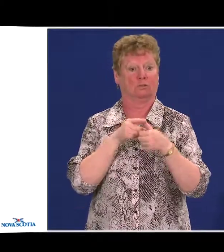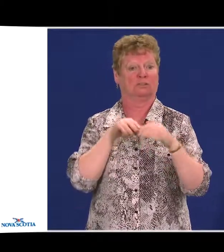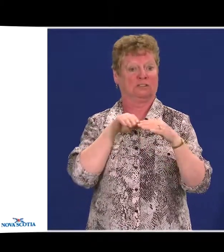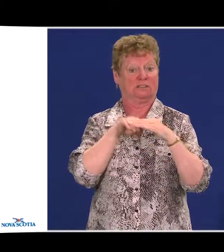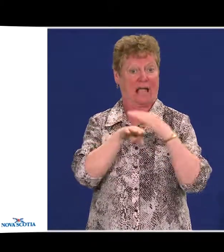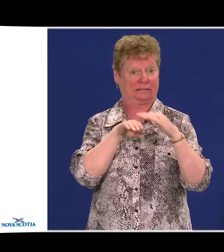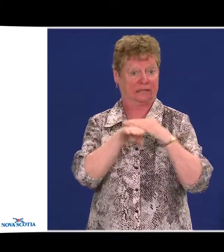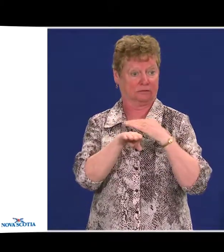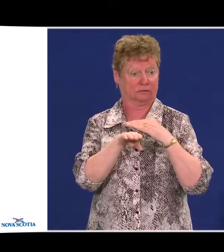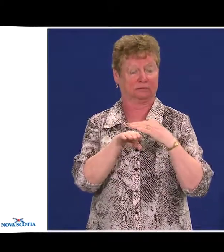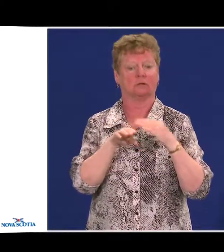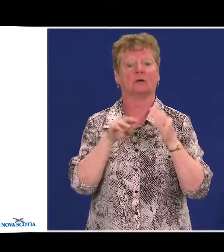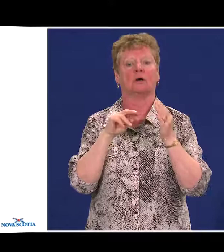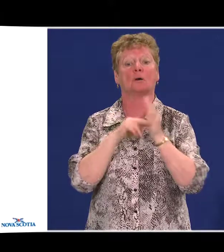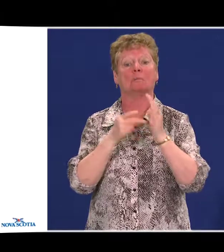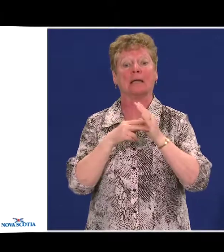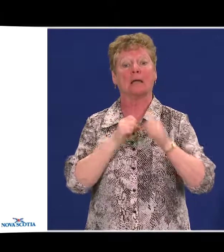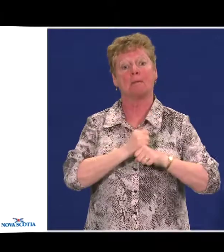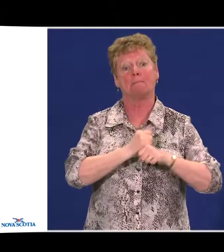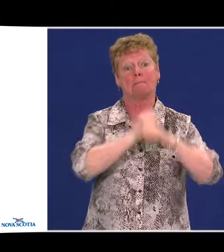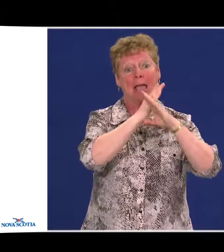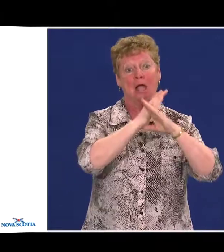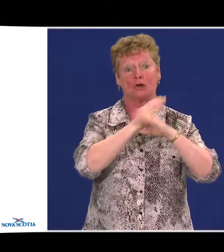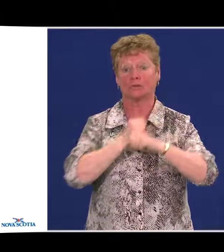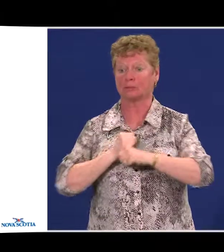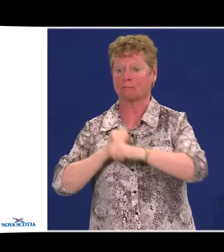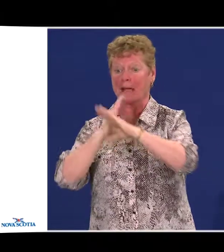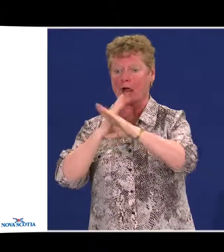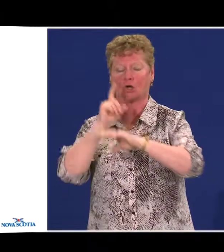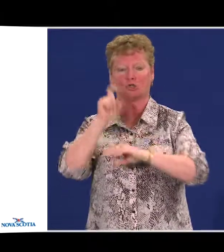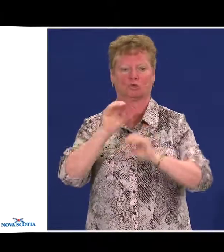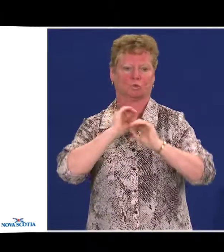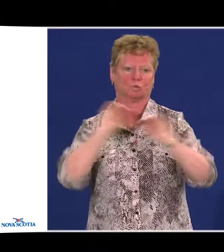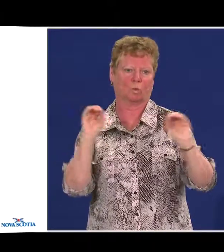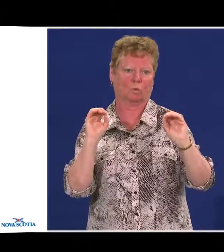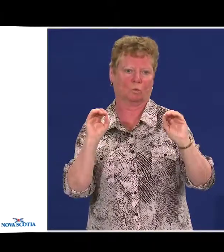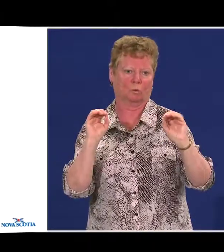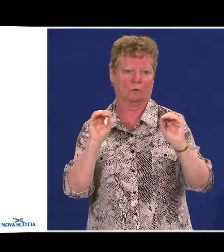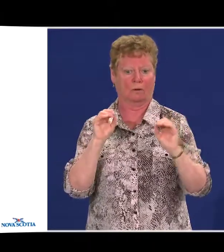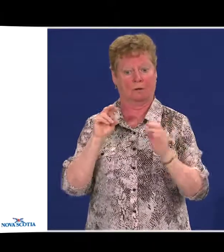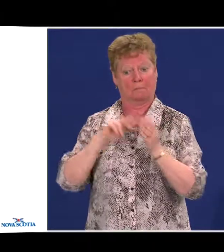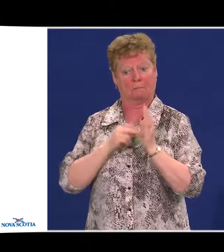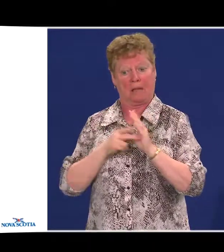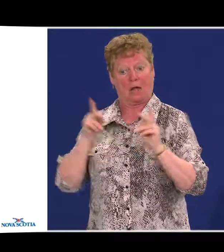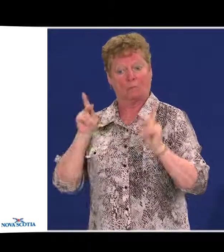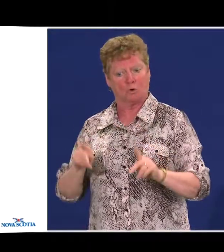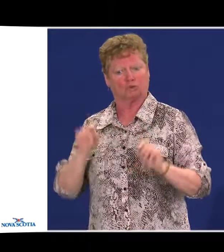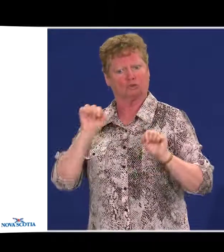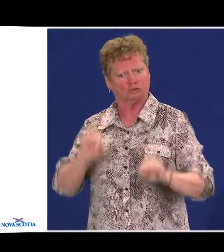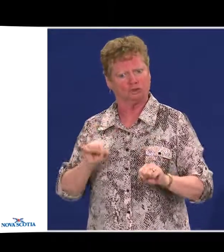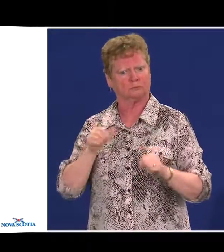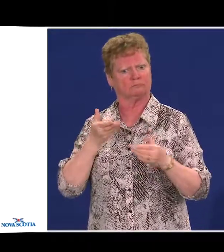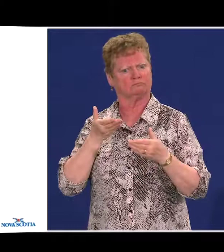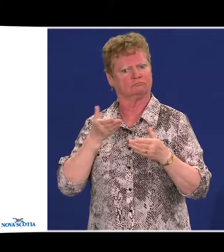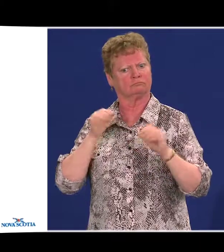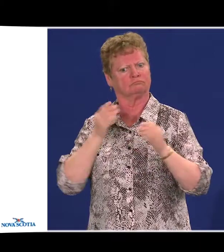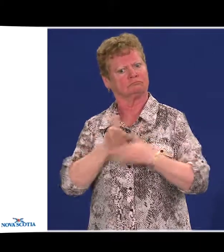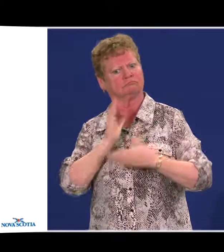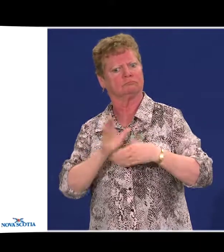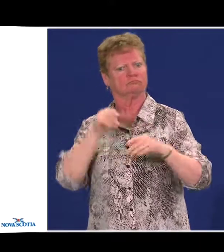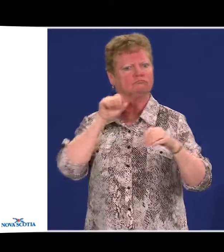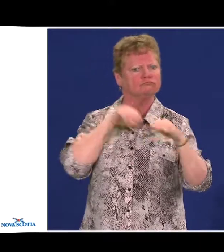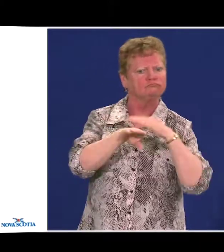and that means that there should be no barriers that prevent a person from accessing places, goods,